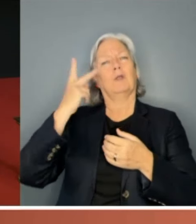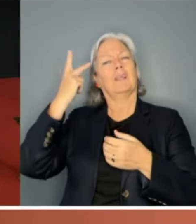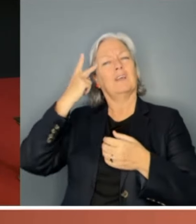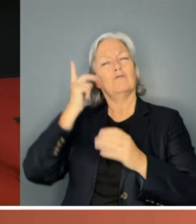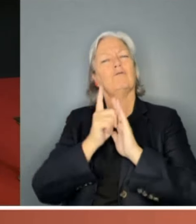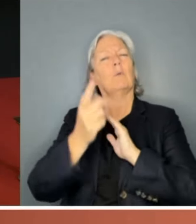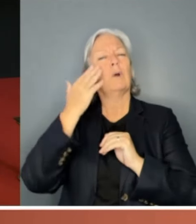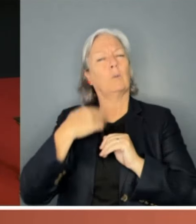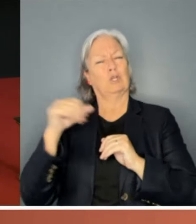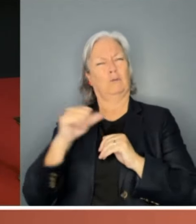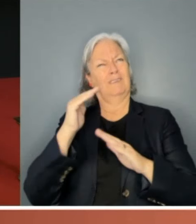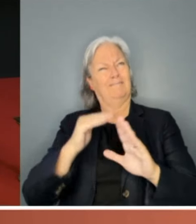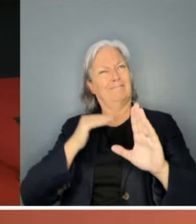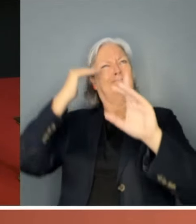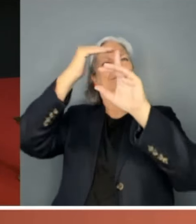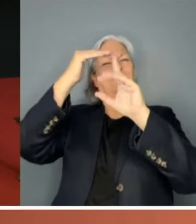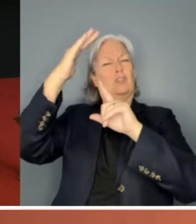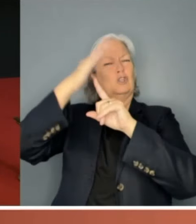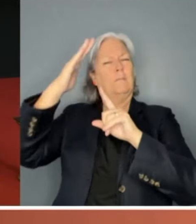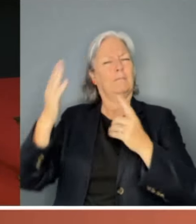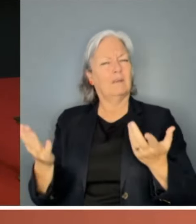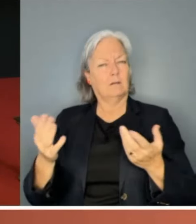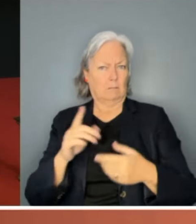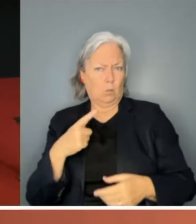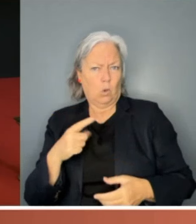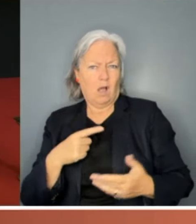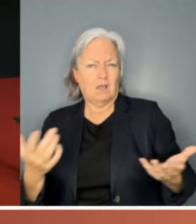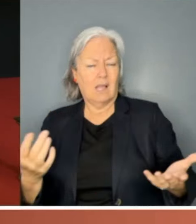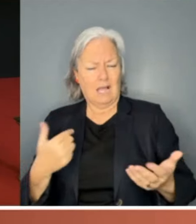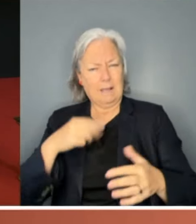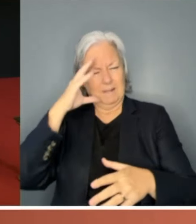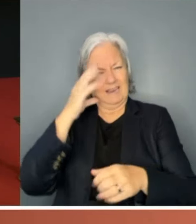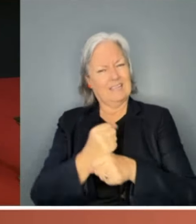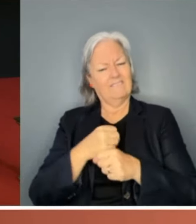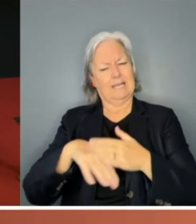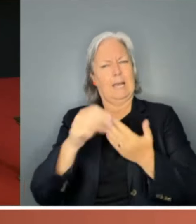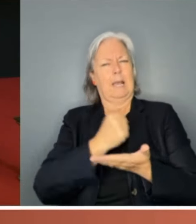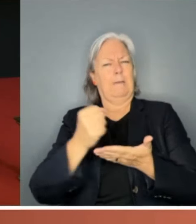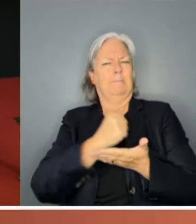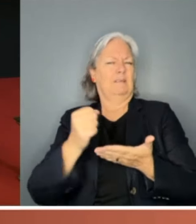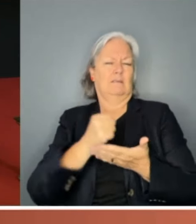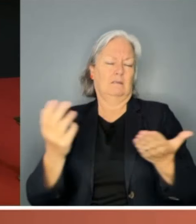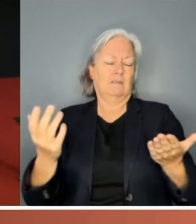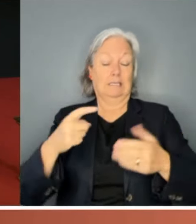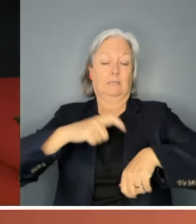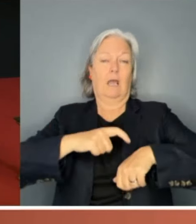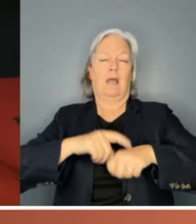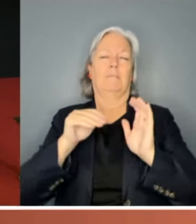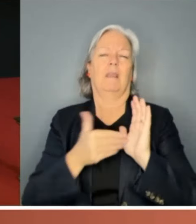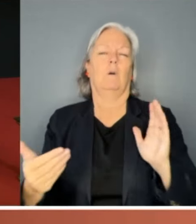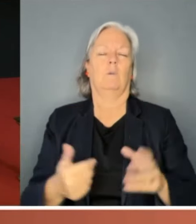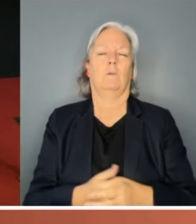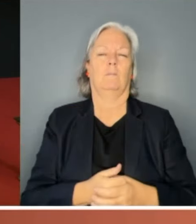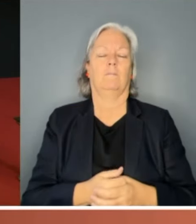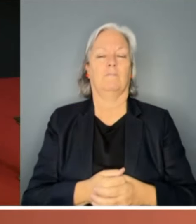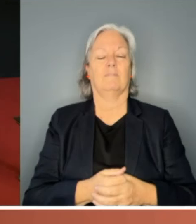the top. There's no reason not to be. So I'm very, very much a believer in quotas. I think it's time. But I think there has been a change, though,